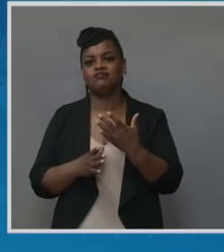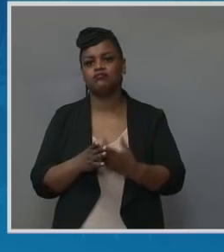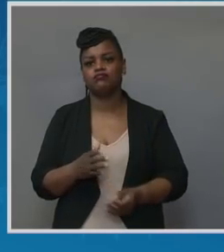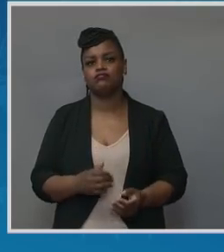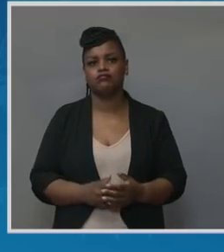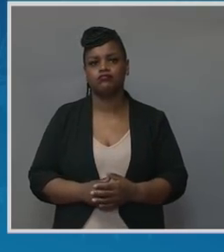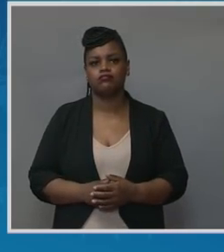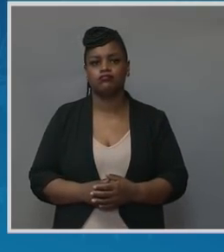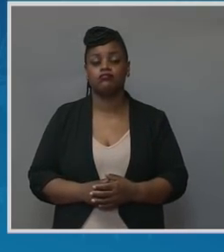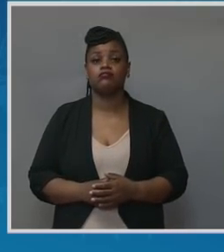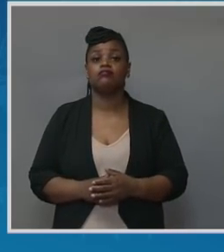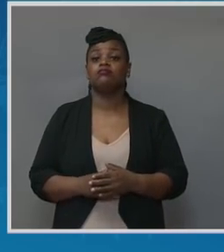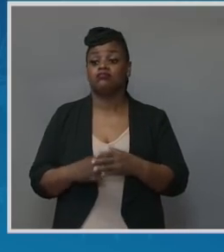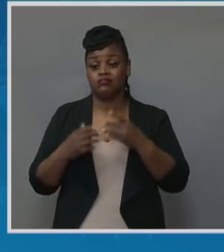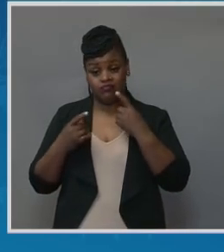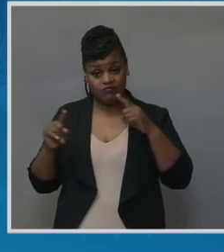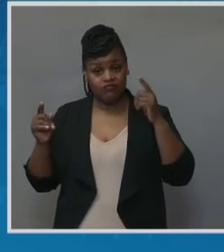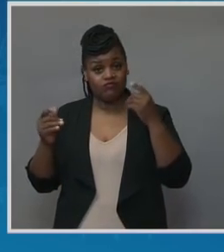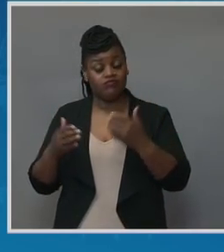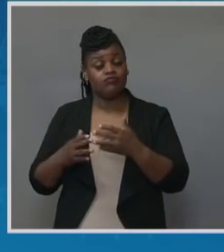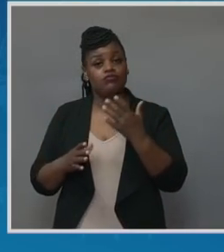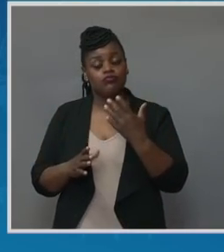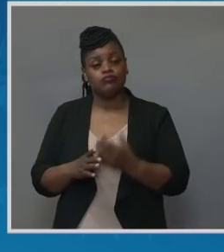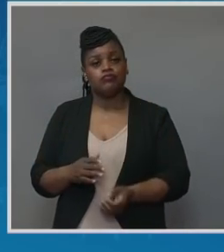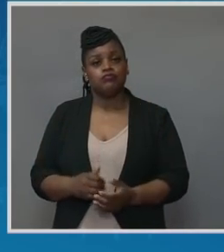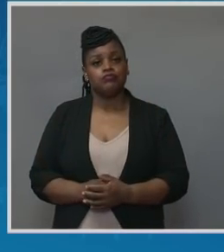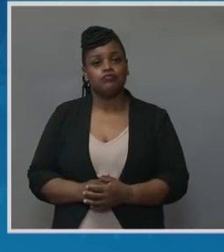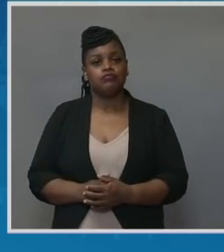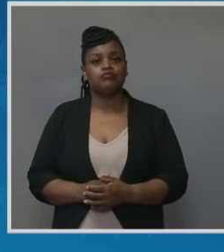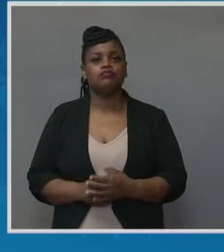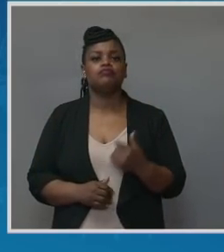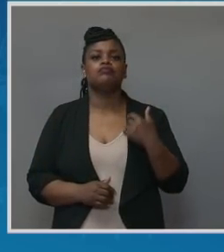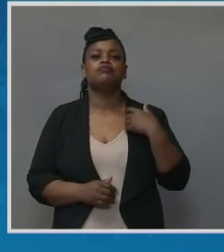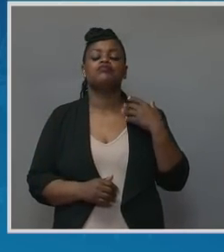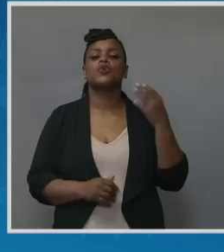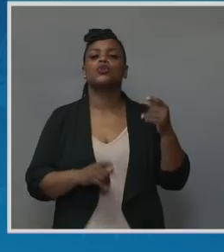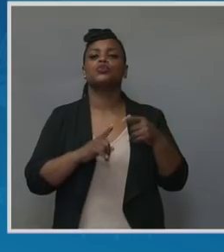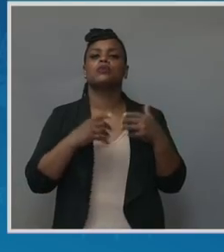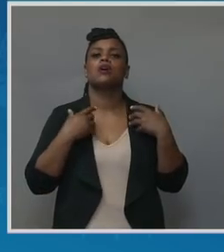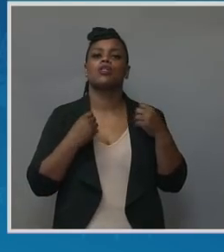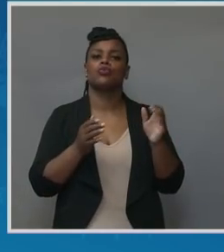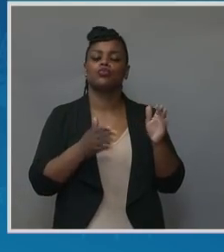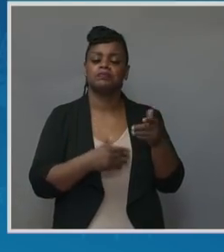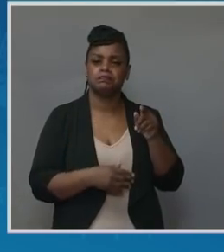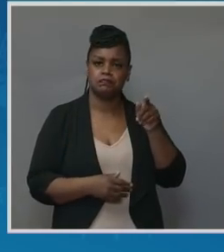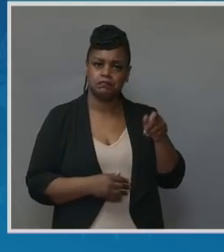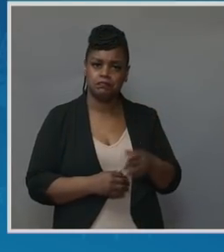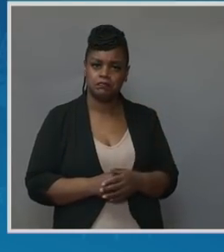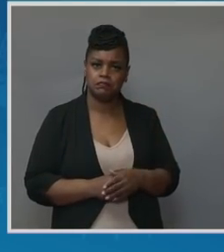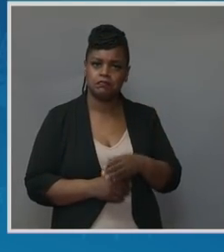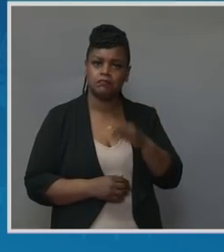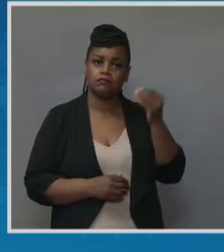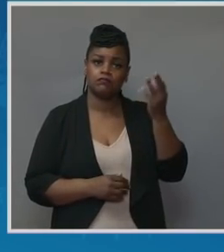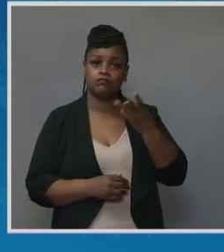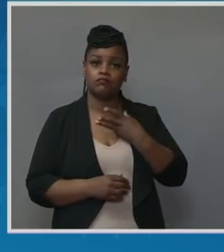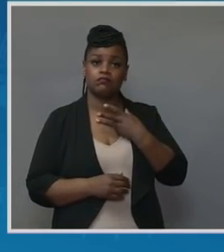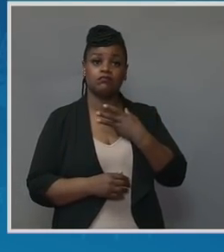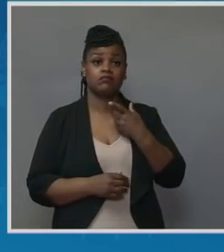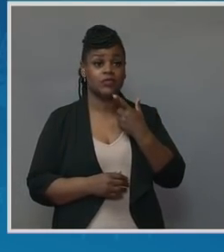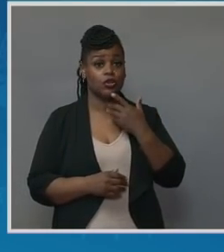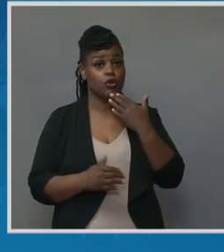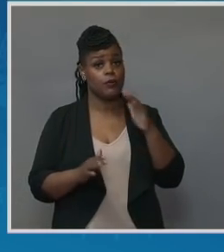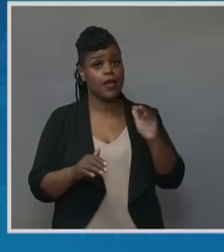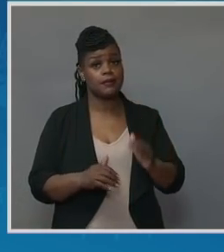dead. They rolled him into the recovery room with me and basically told me to say my goodbyes.